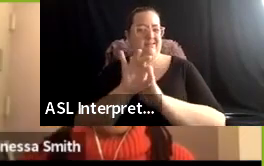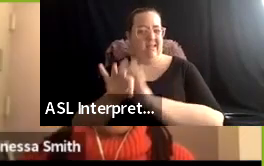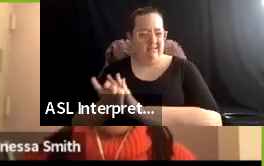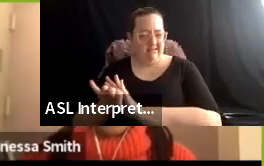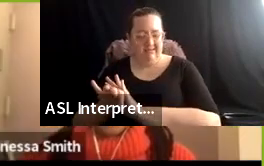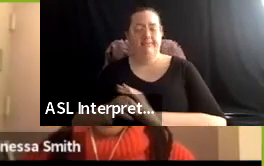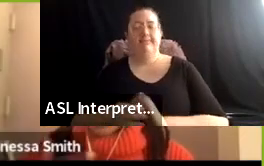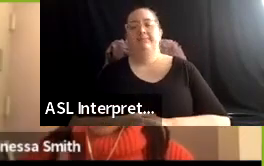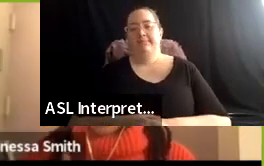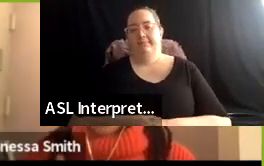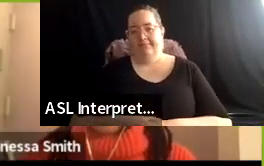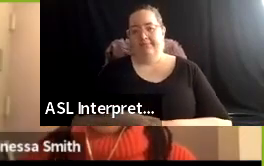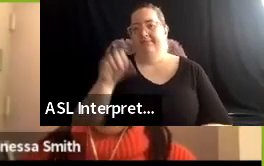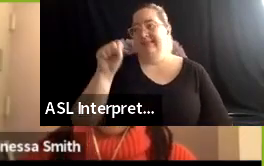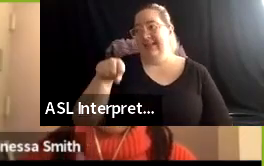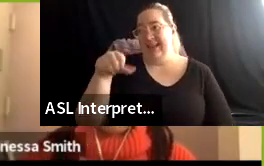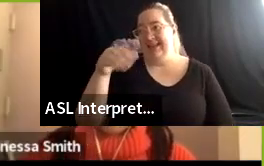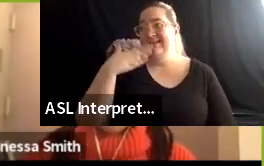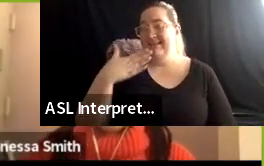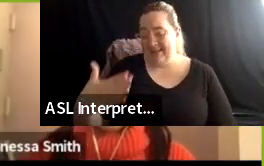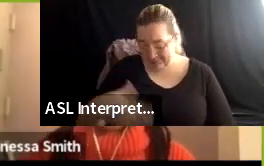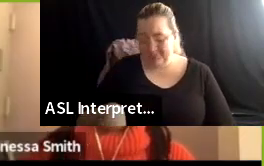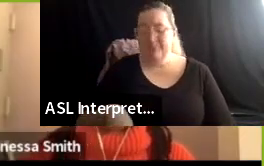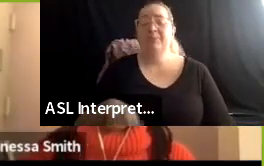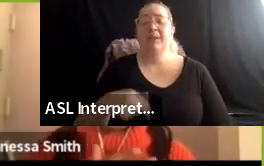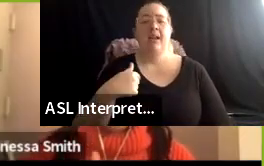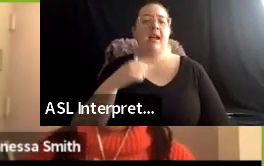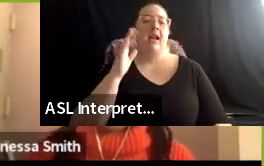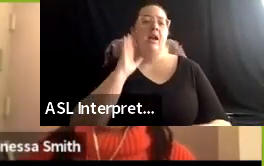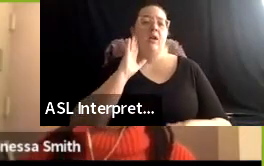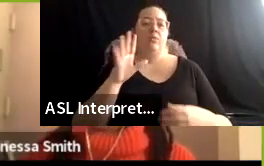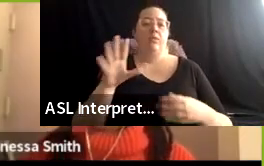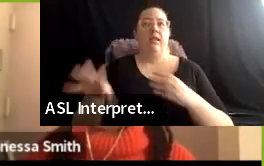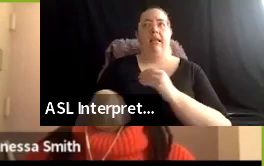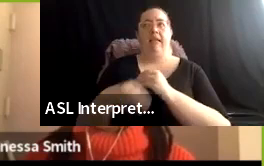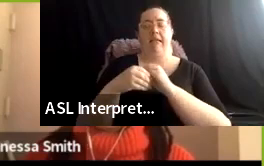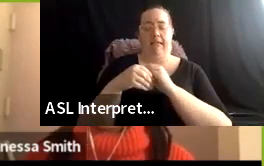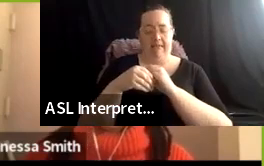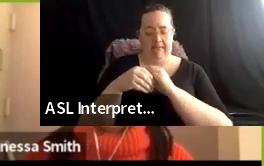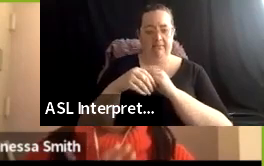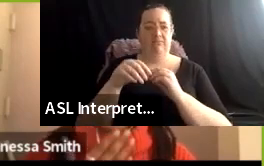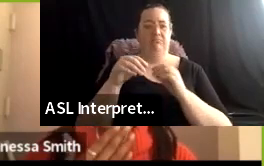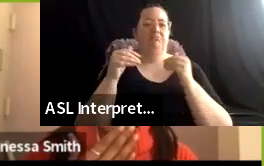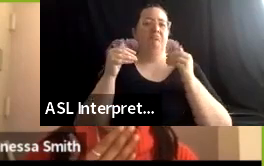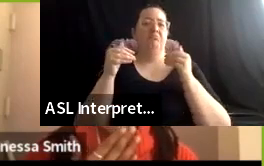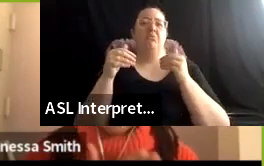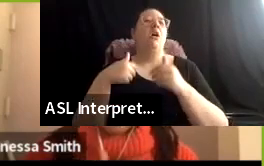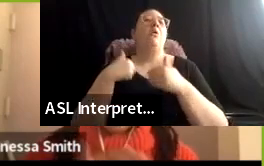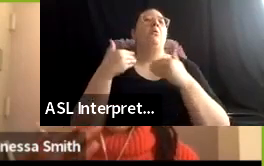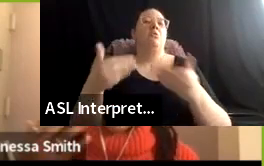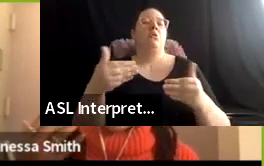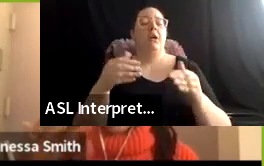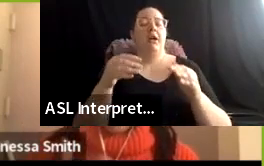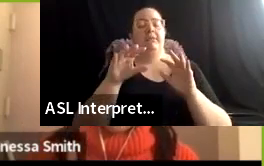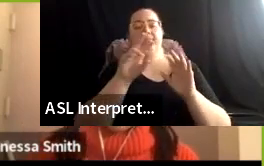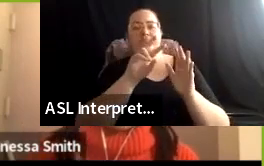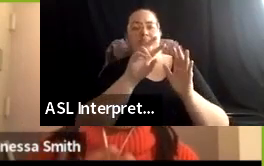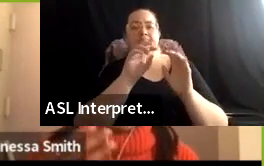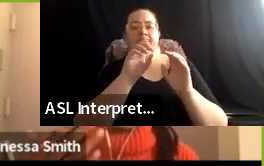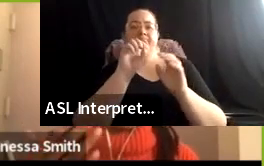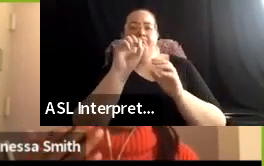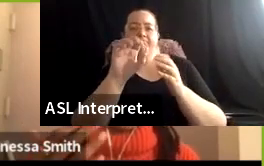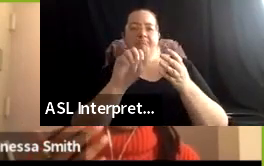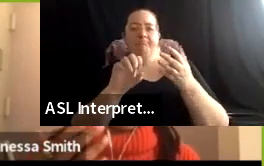Yes. Thank you. And, and I'll just go ahead right off of that note. Actually, if they shouldn't read some of the questions that we've selected, um, again,